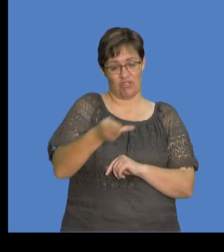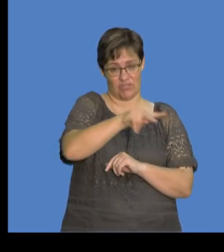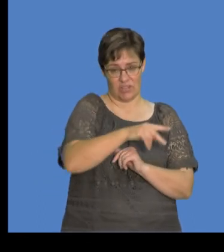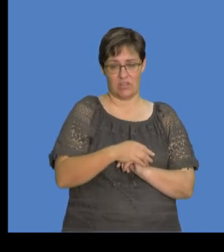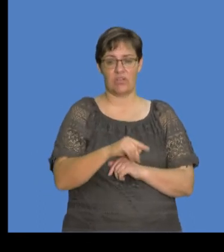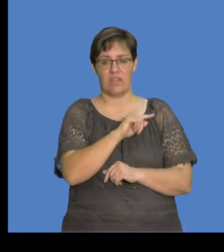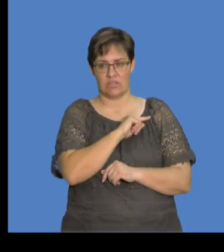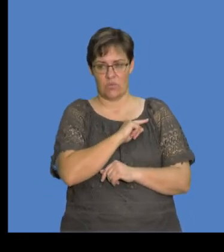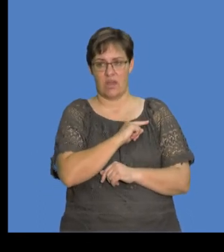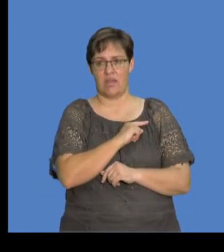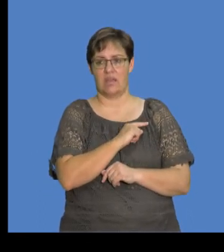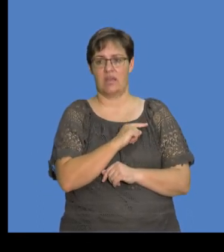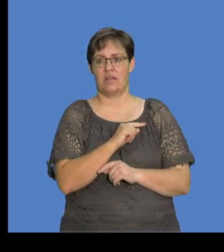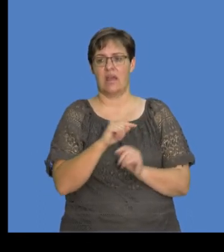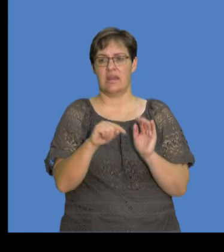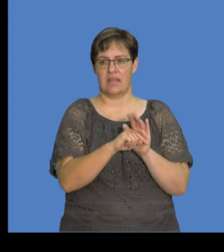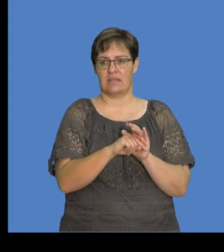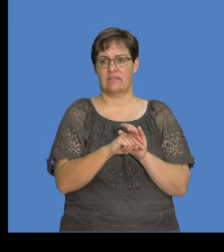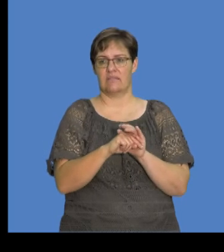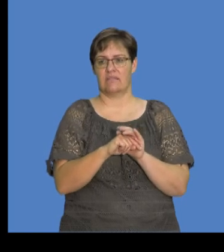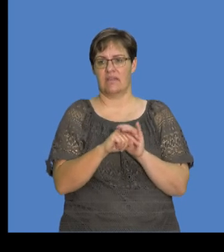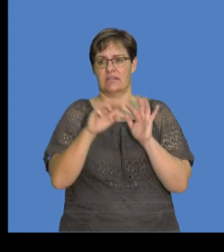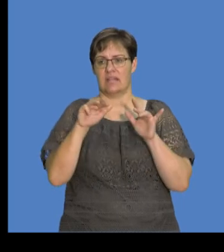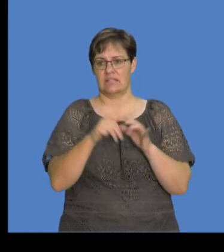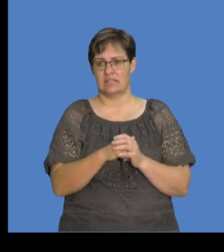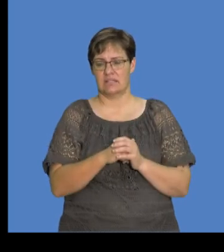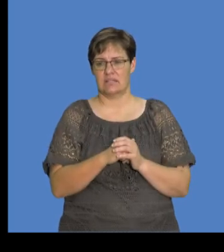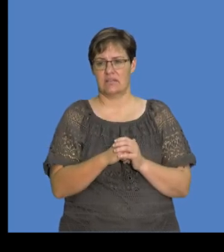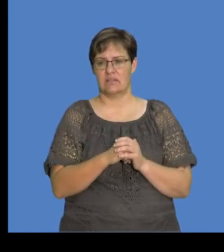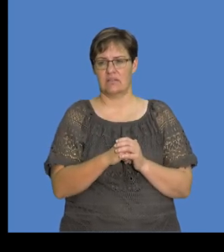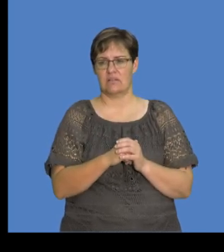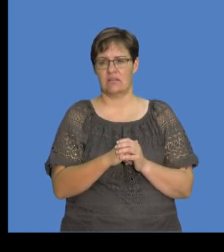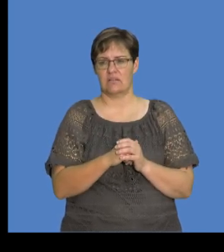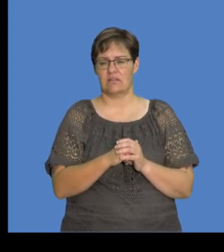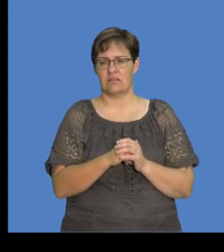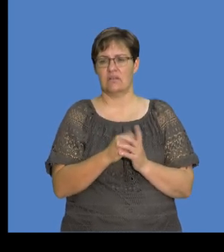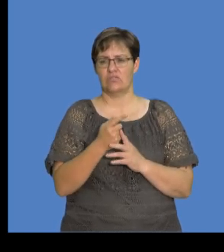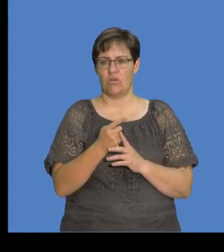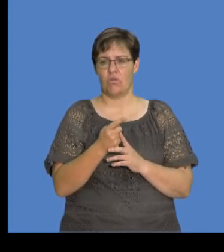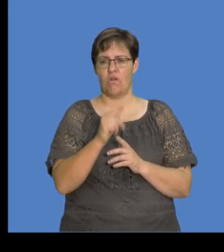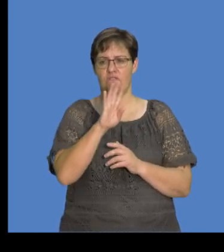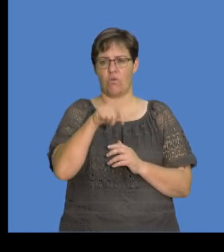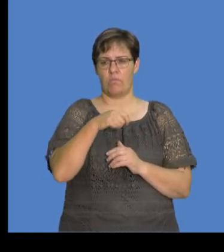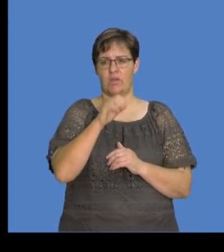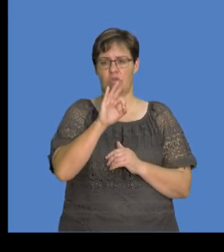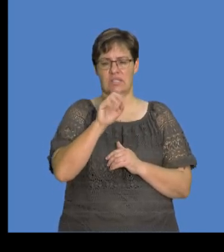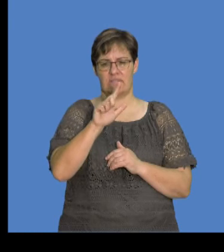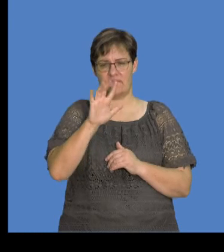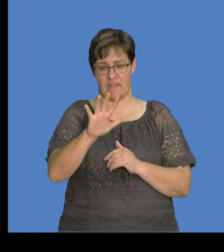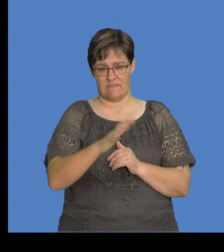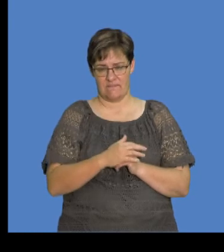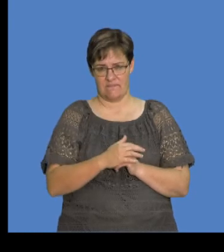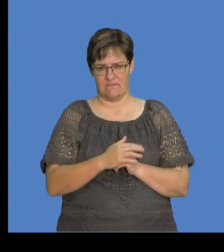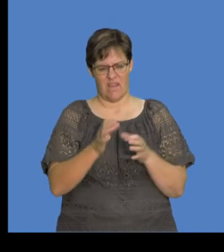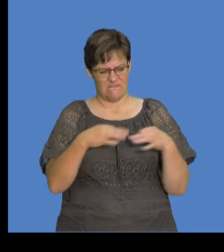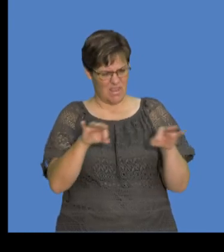transfer. So this is an exponent negative 19, okay? What does this give us? We go to our calculator. 4.375. Now,